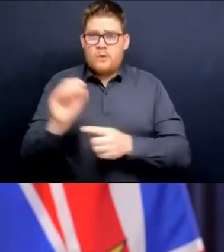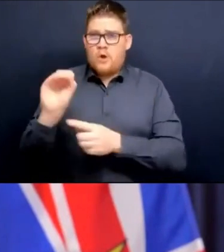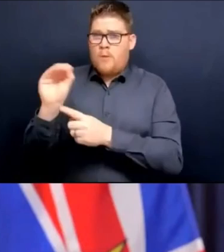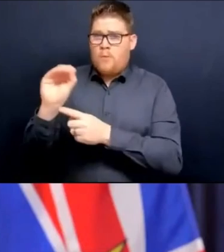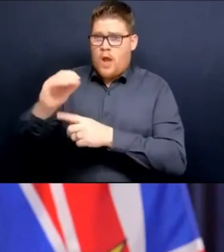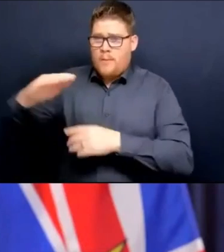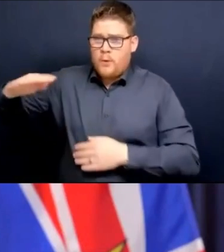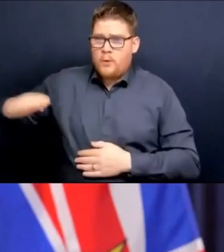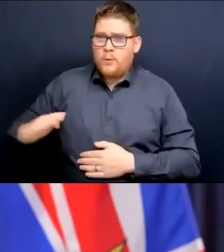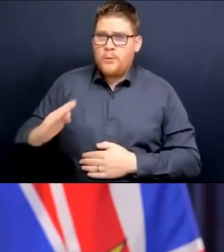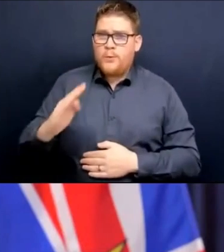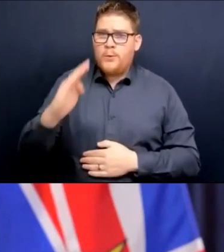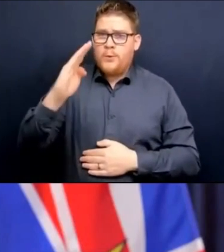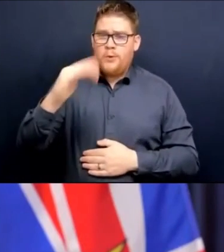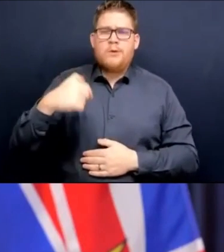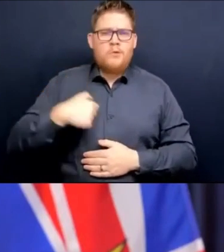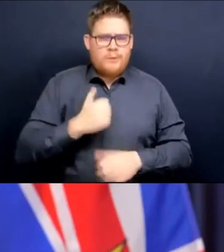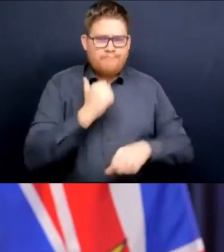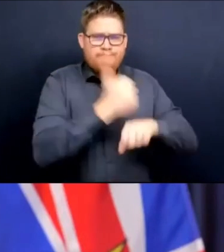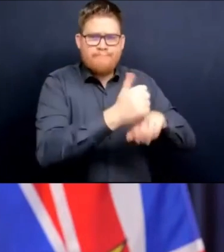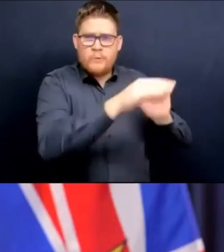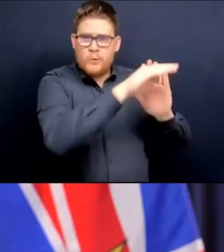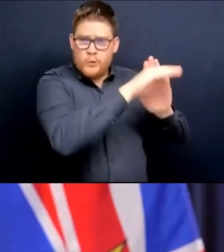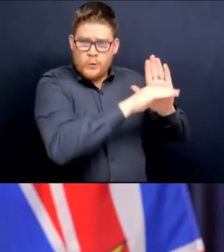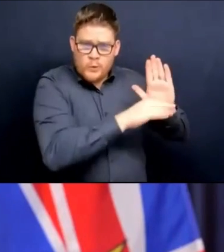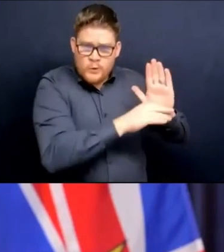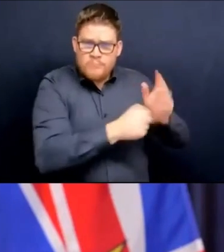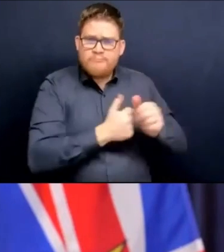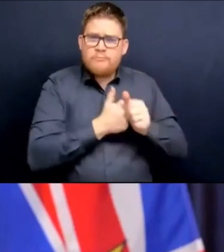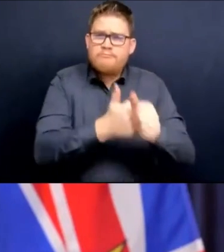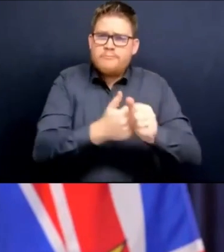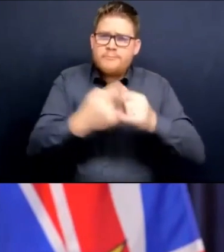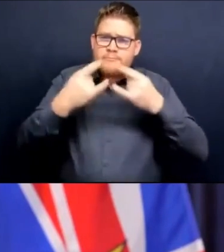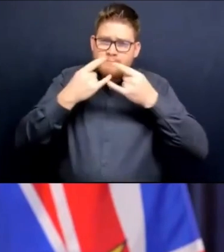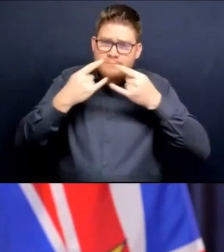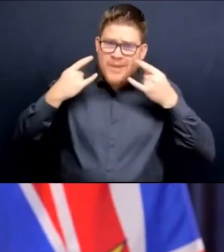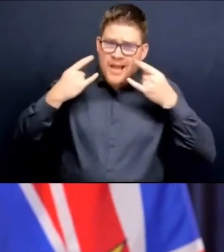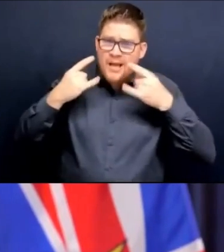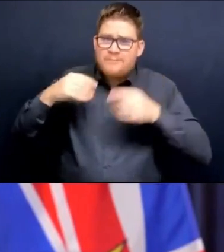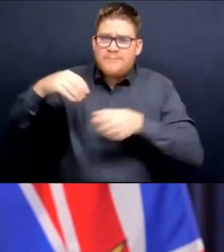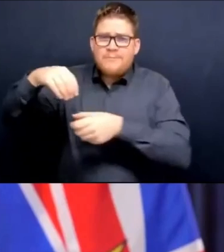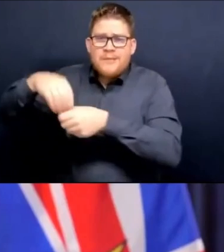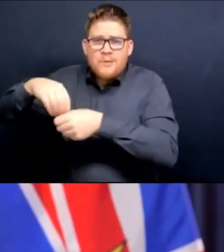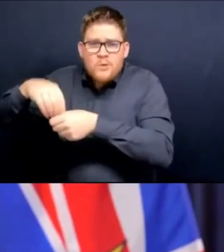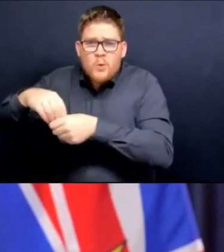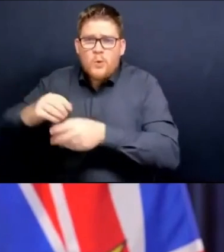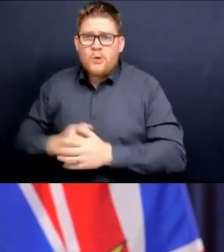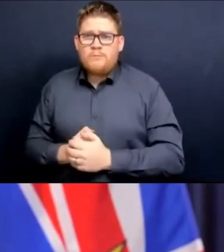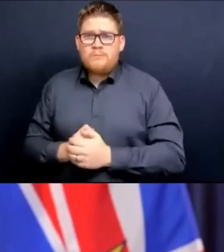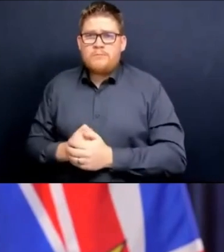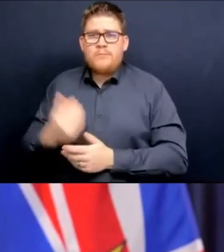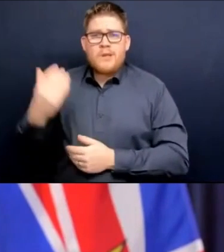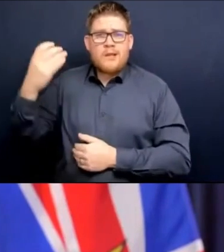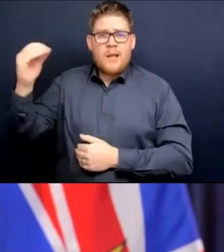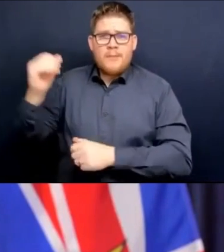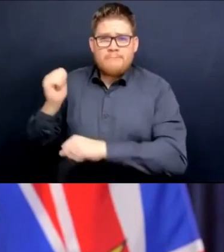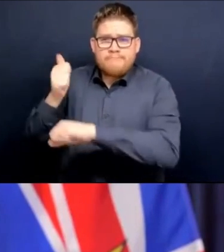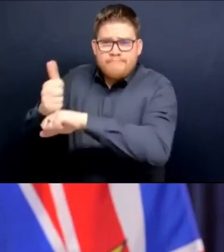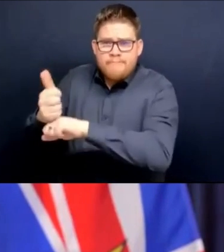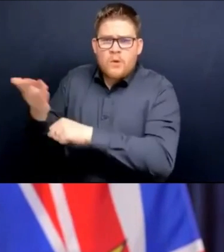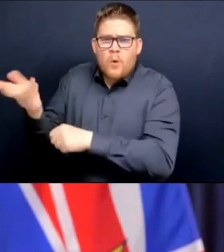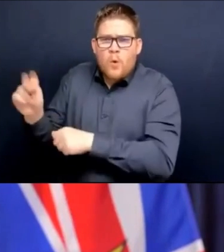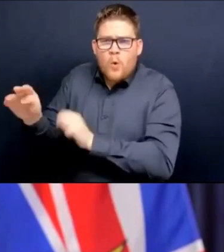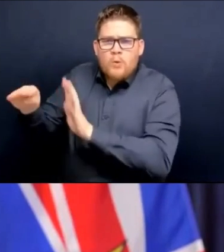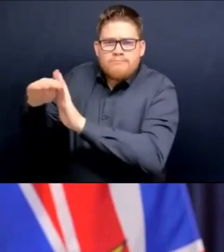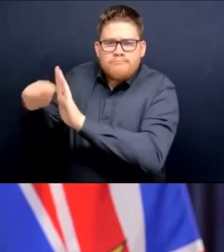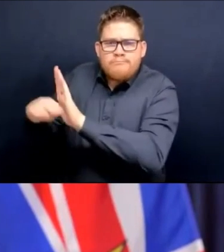continuing to use tools like masks when we're indoors, safety plans at our workplace, and of course, the BC vaccine card to ensure